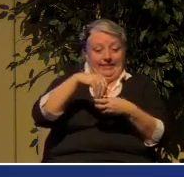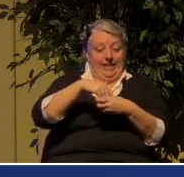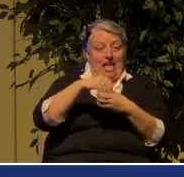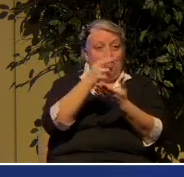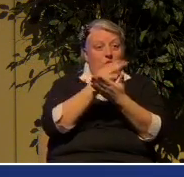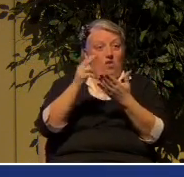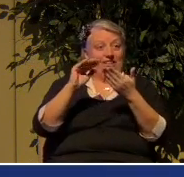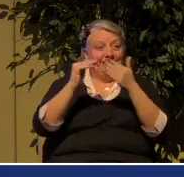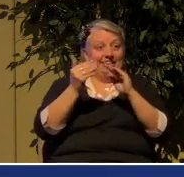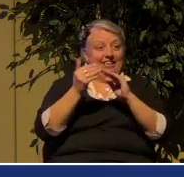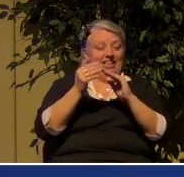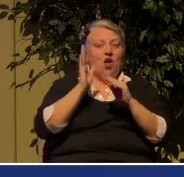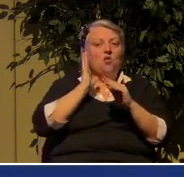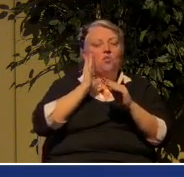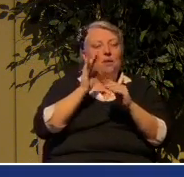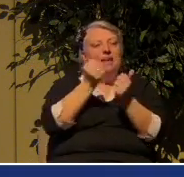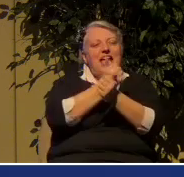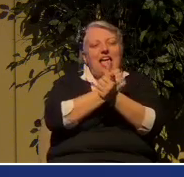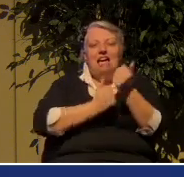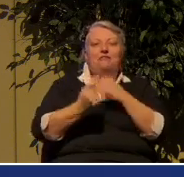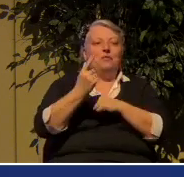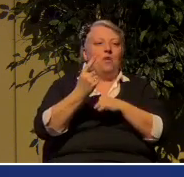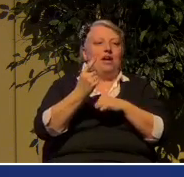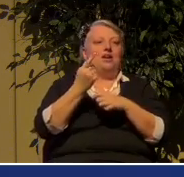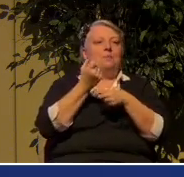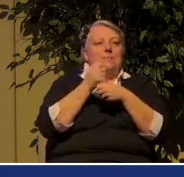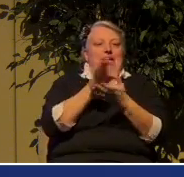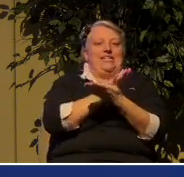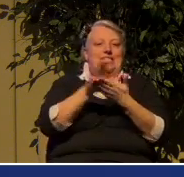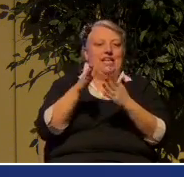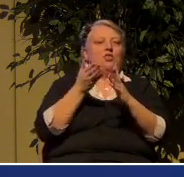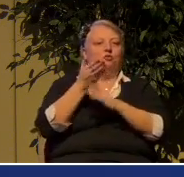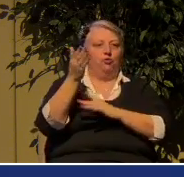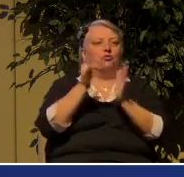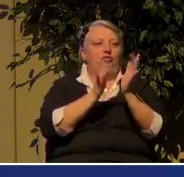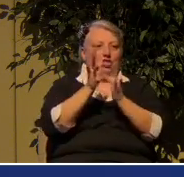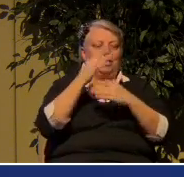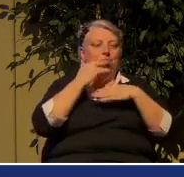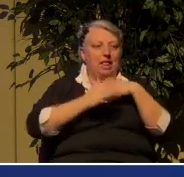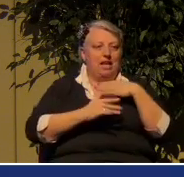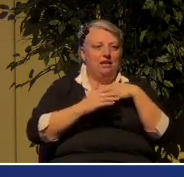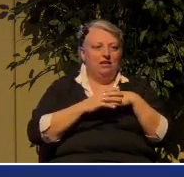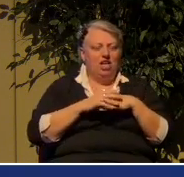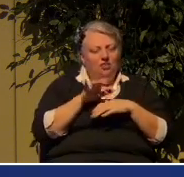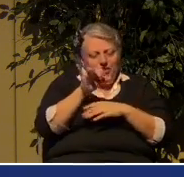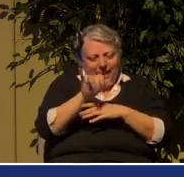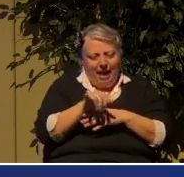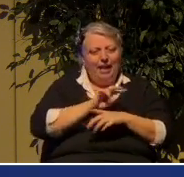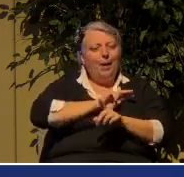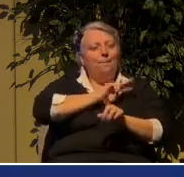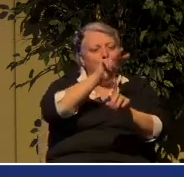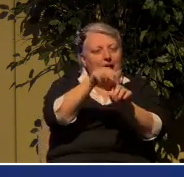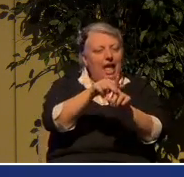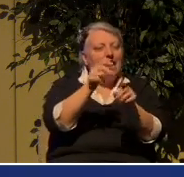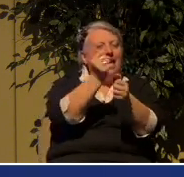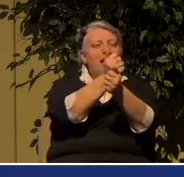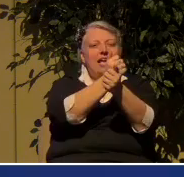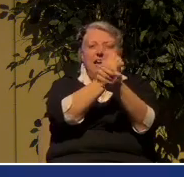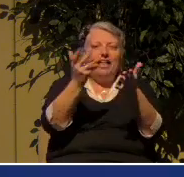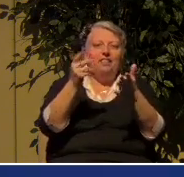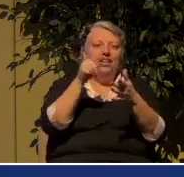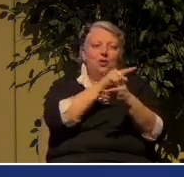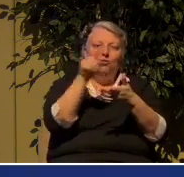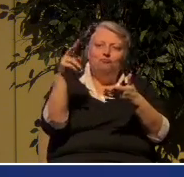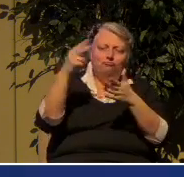That's the gospel. So apply that to whoever you listen to, to whatever interpretations you hear.